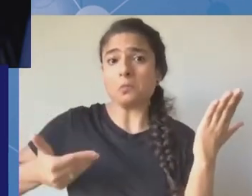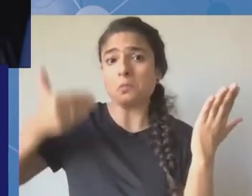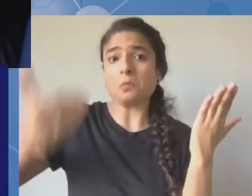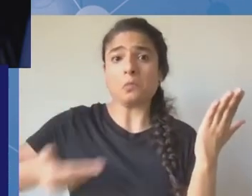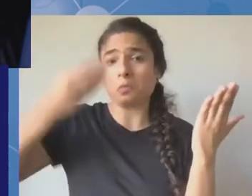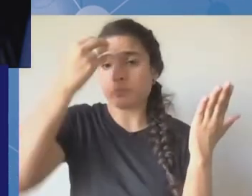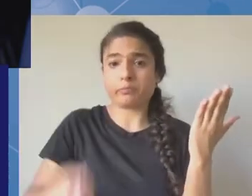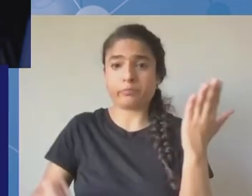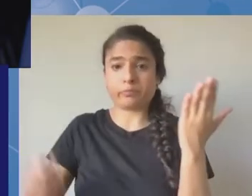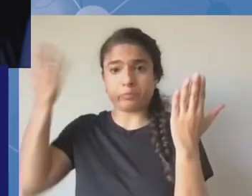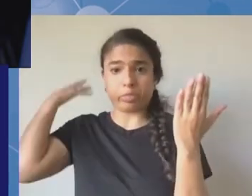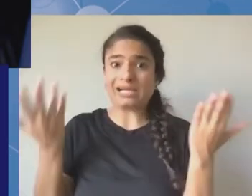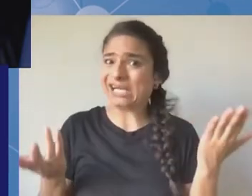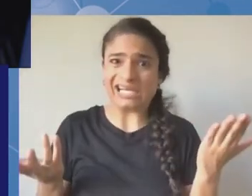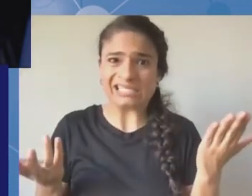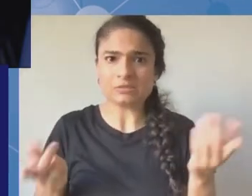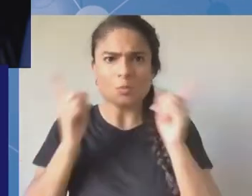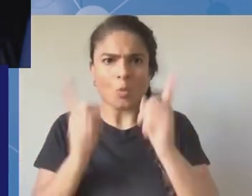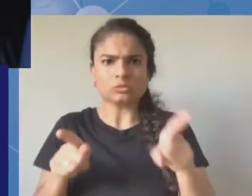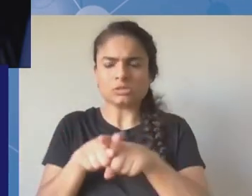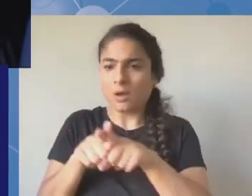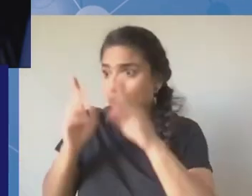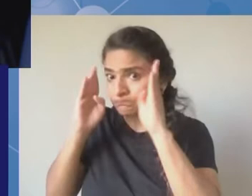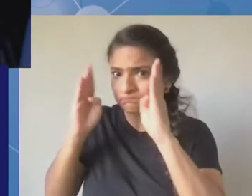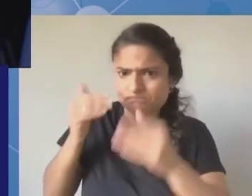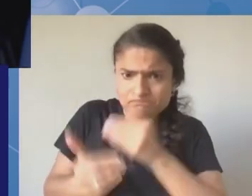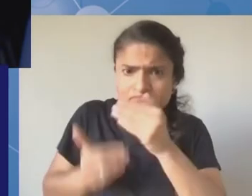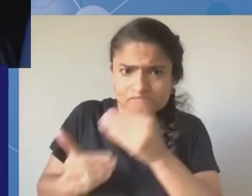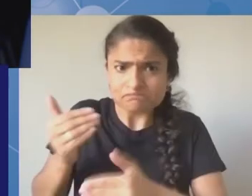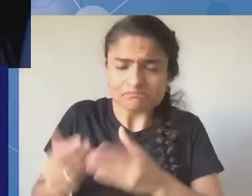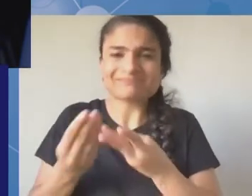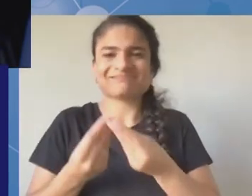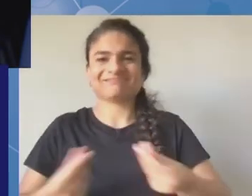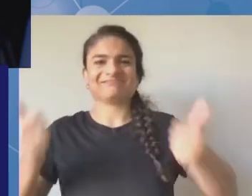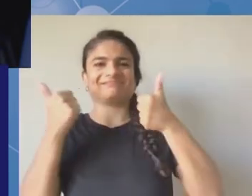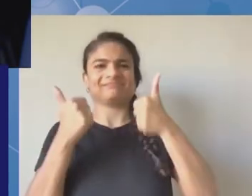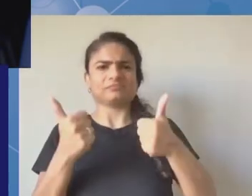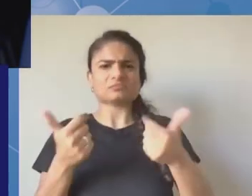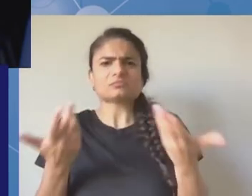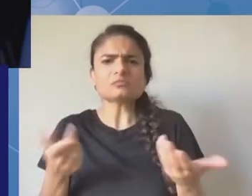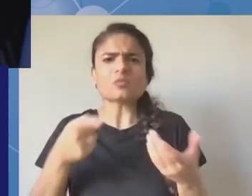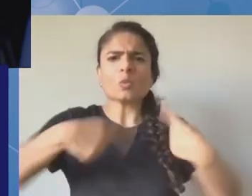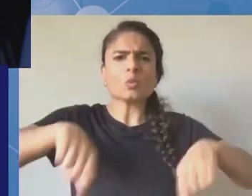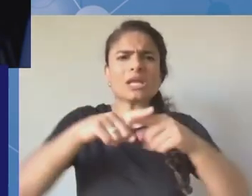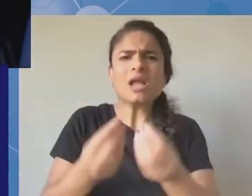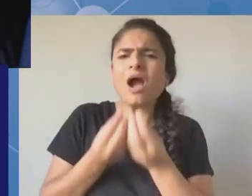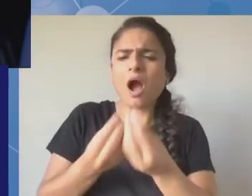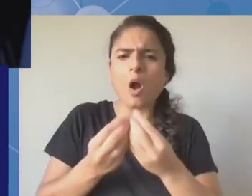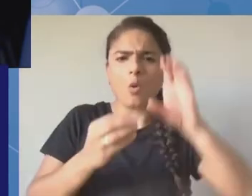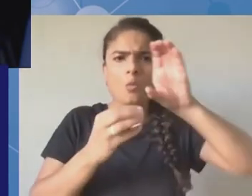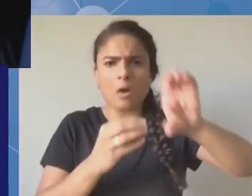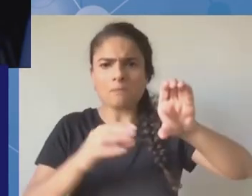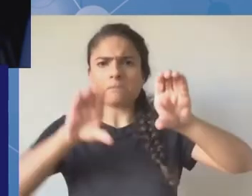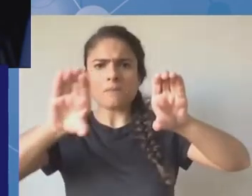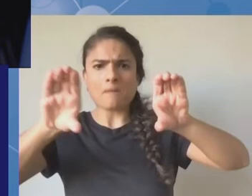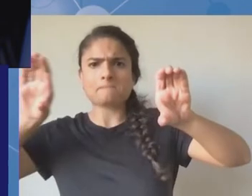event so that we don't have the information cycling or circulating just among young people but able to read the people that have